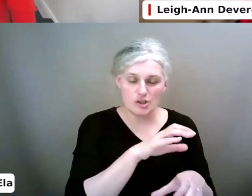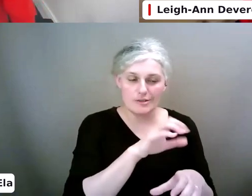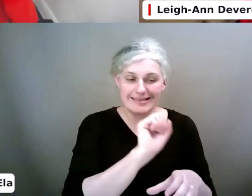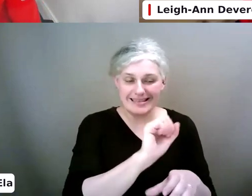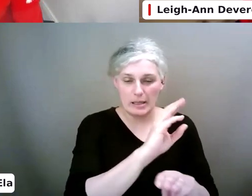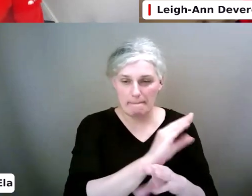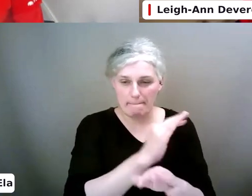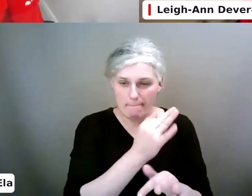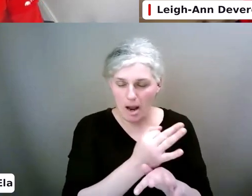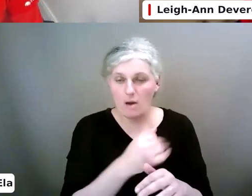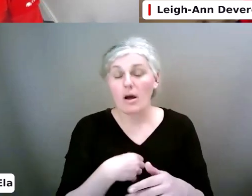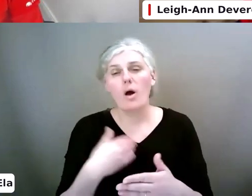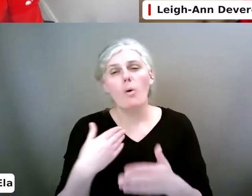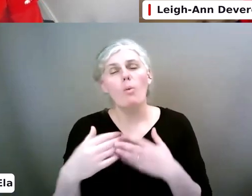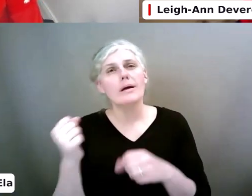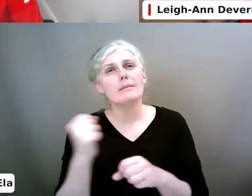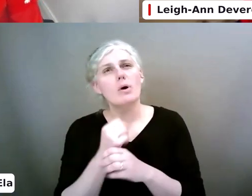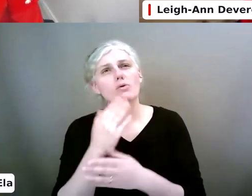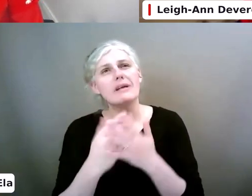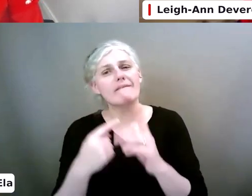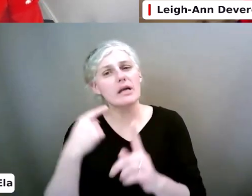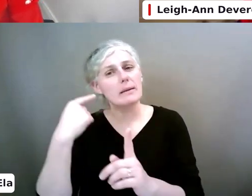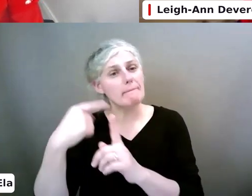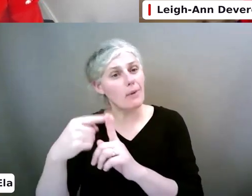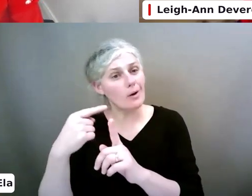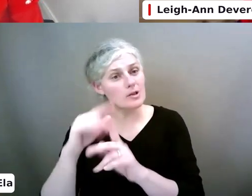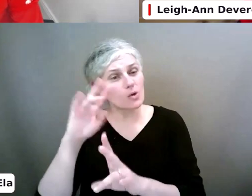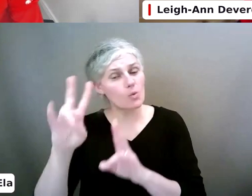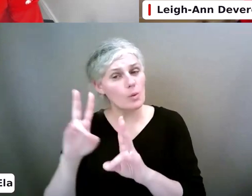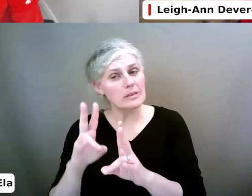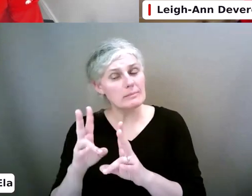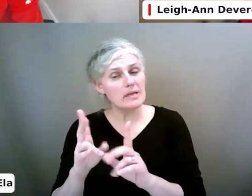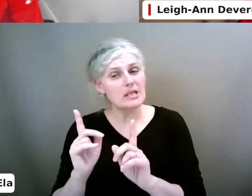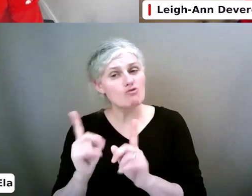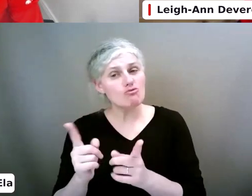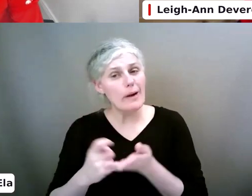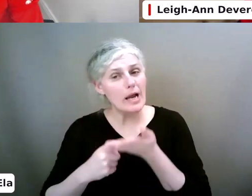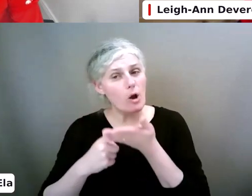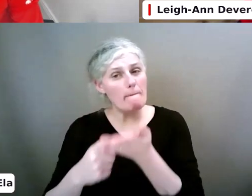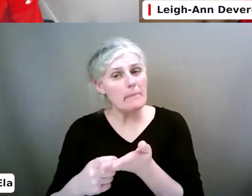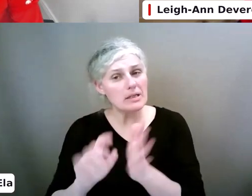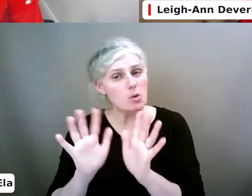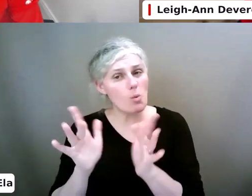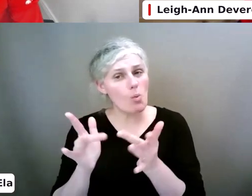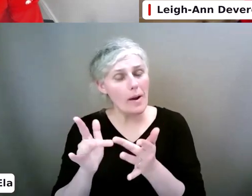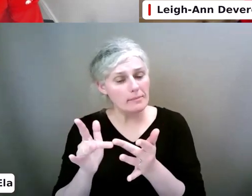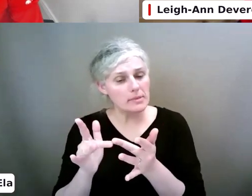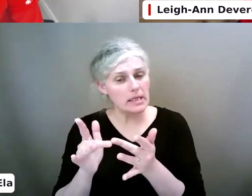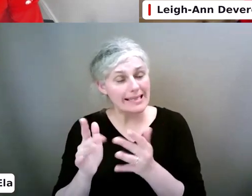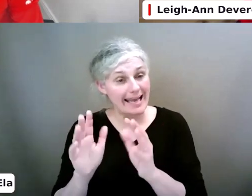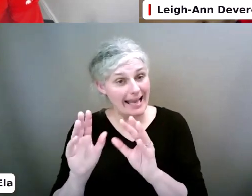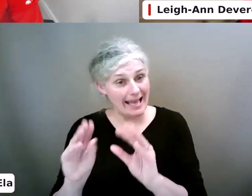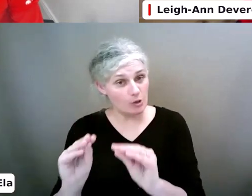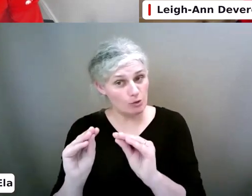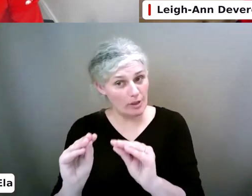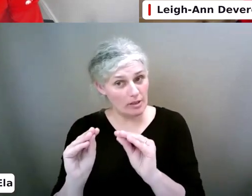What about something positive? There's a question here about a recommended website online that are educational.